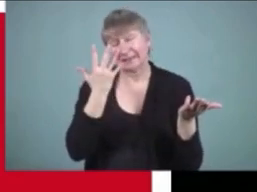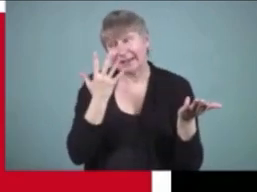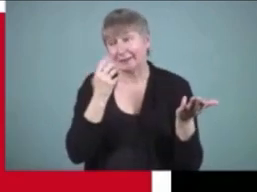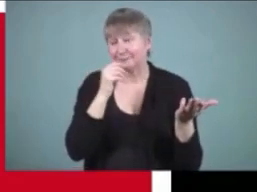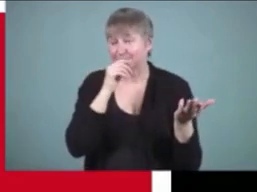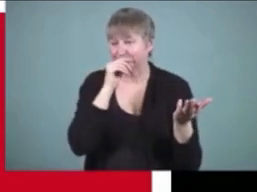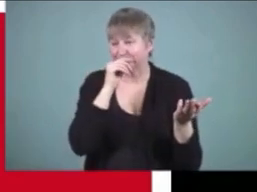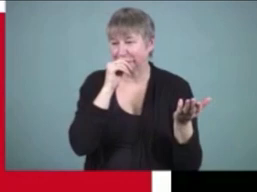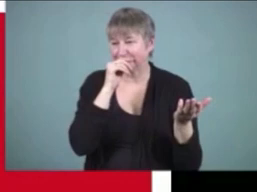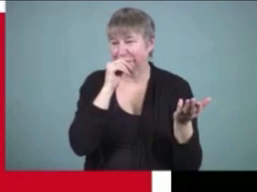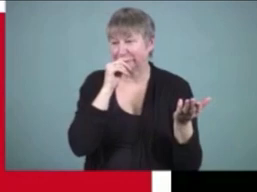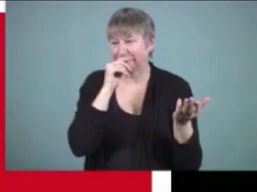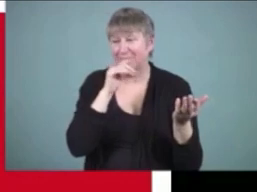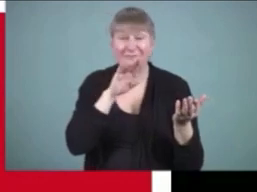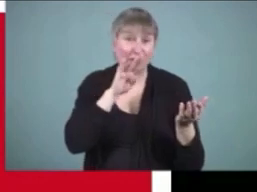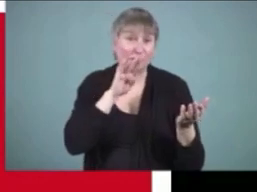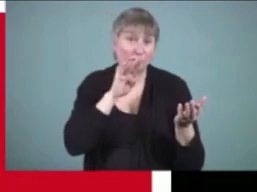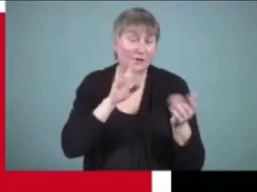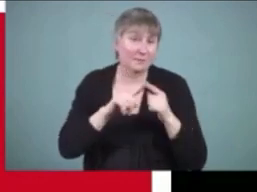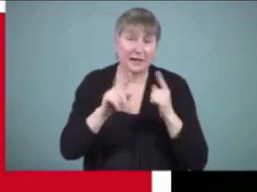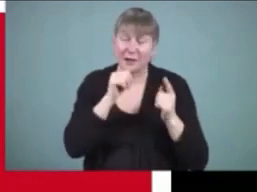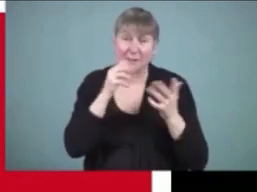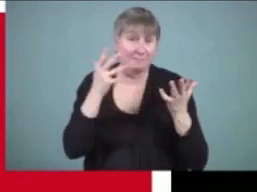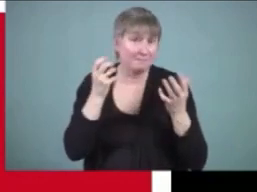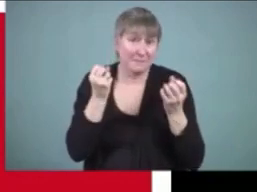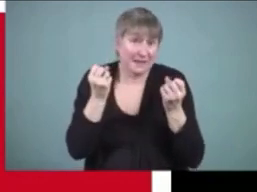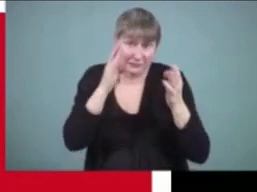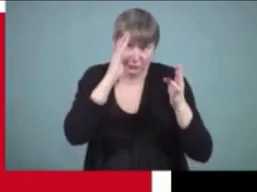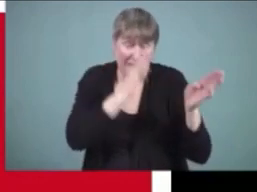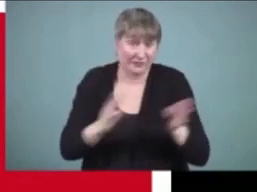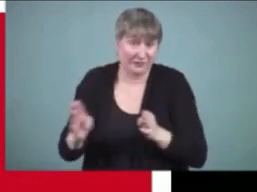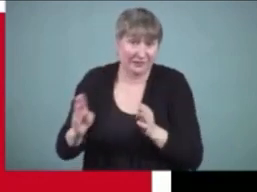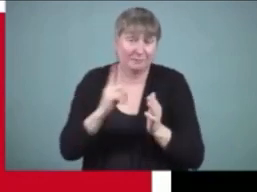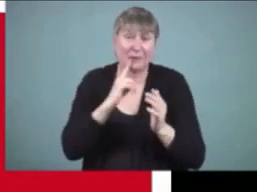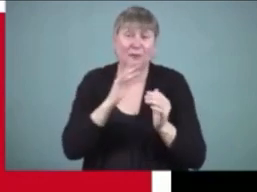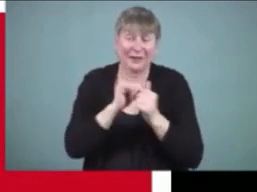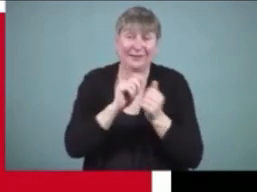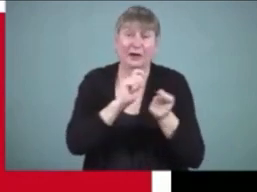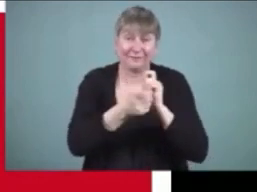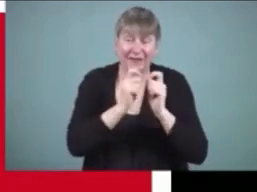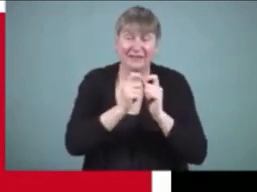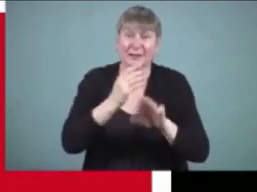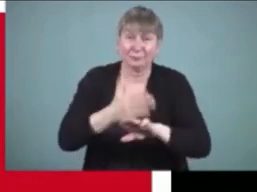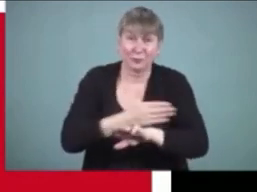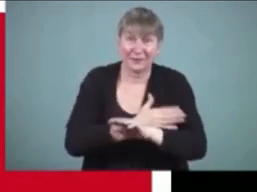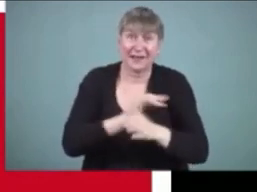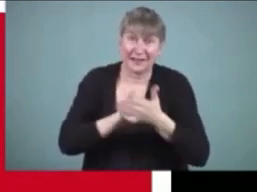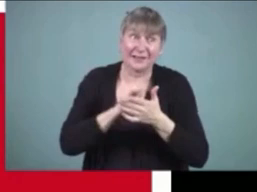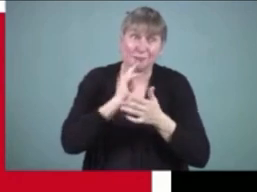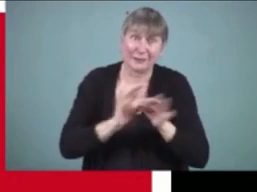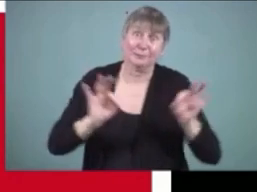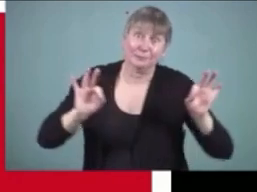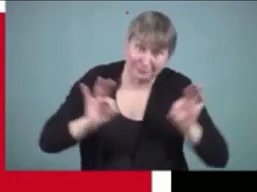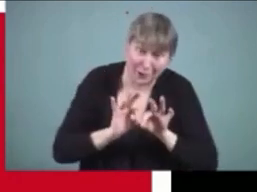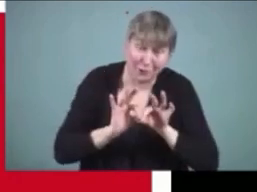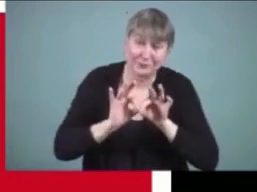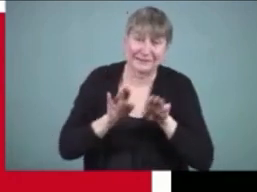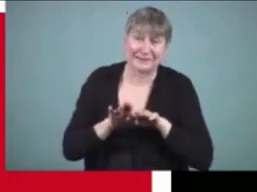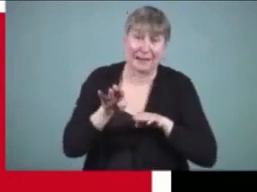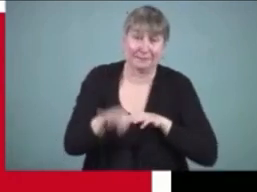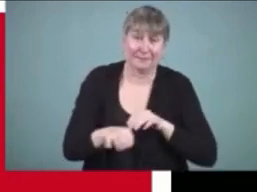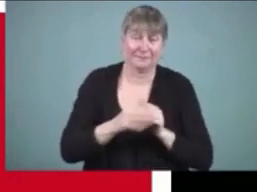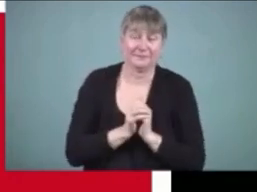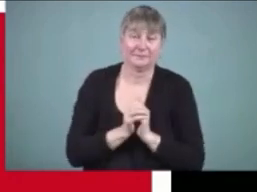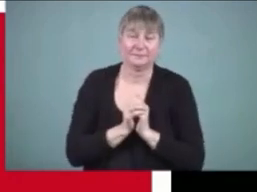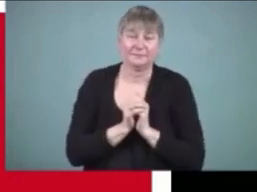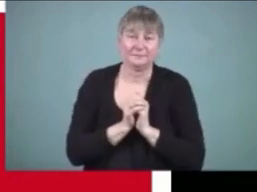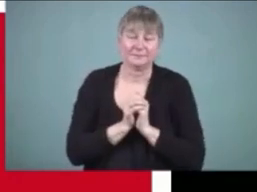number of strategies in the and yet this is one of the most important aspects of the process the best one or the most